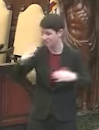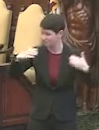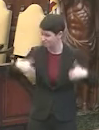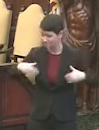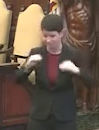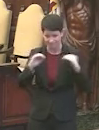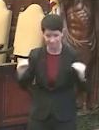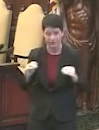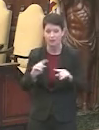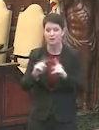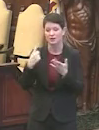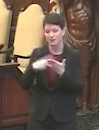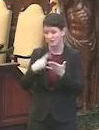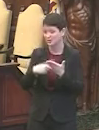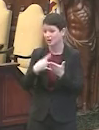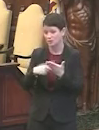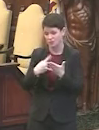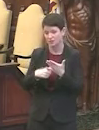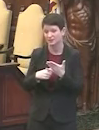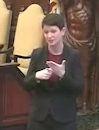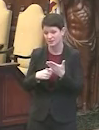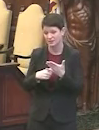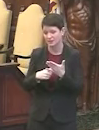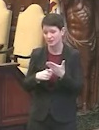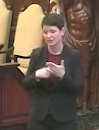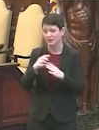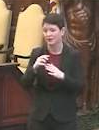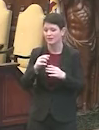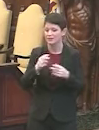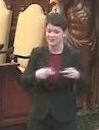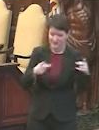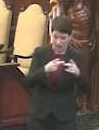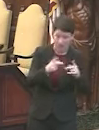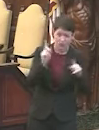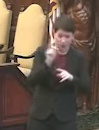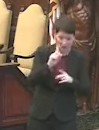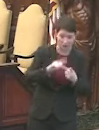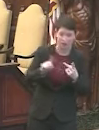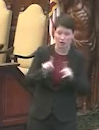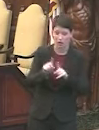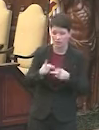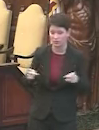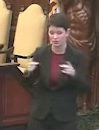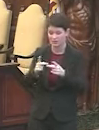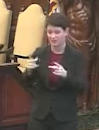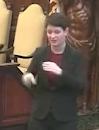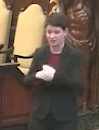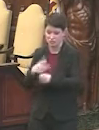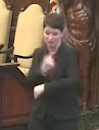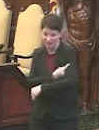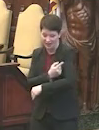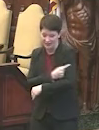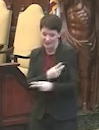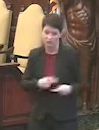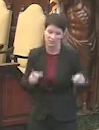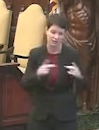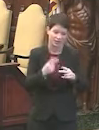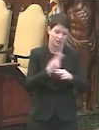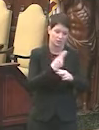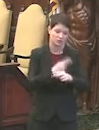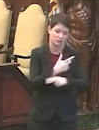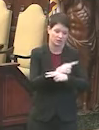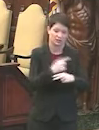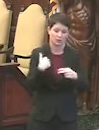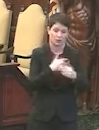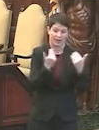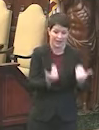are, there's about the question of the sites and also question whether sites come with additional vaccine or whether the sites would use the vaccine we currently